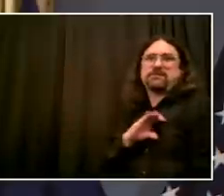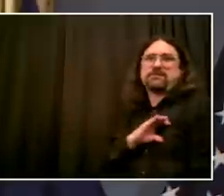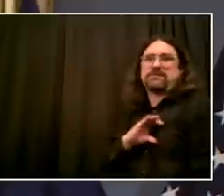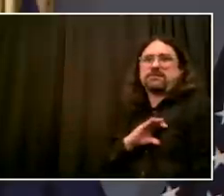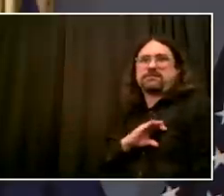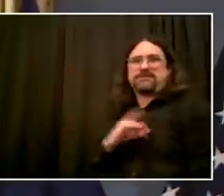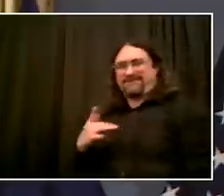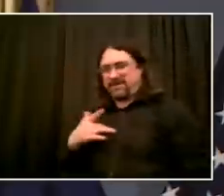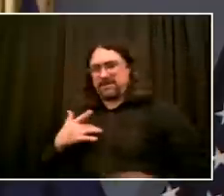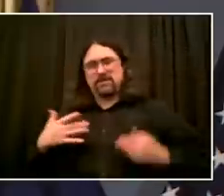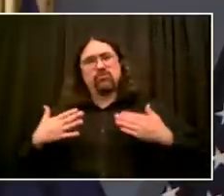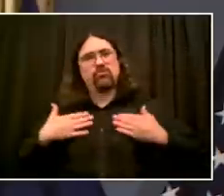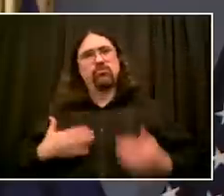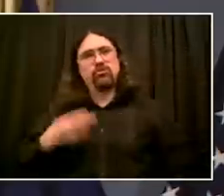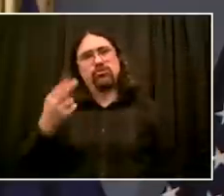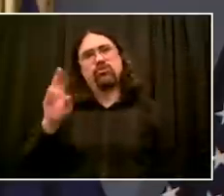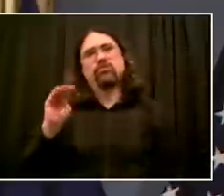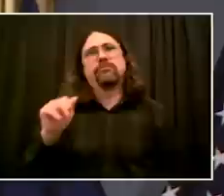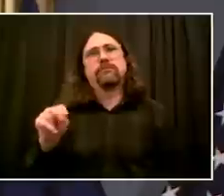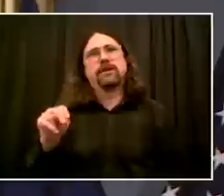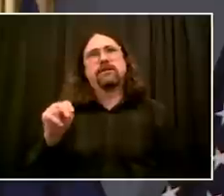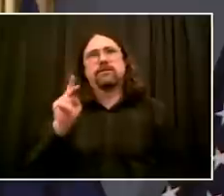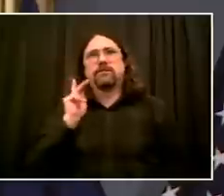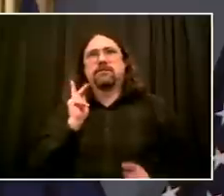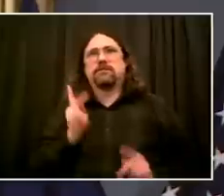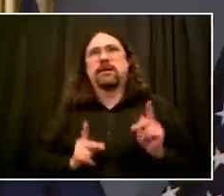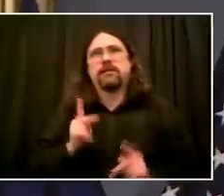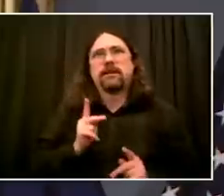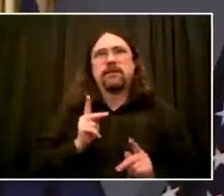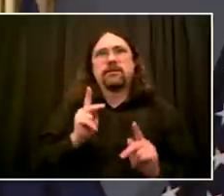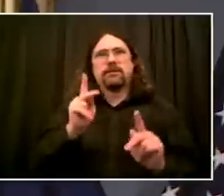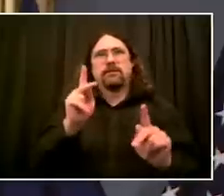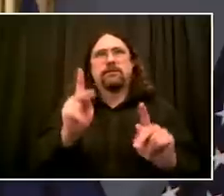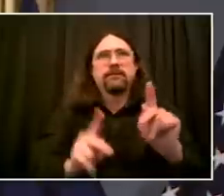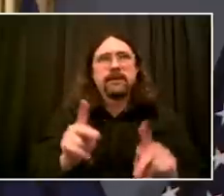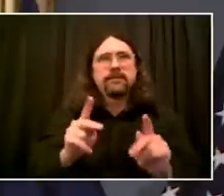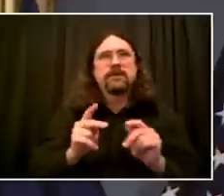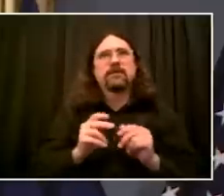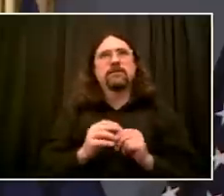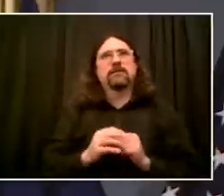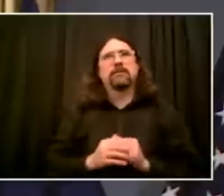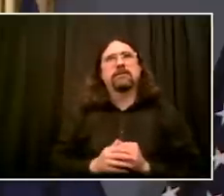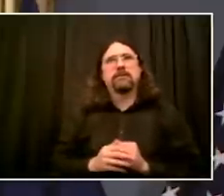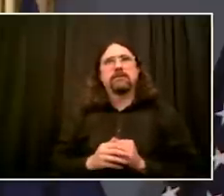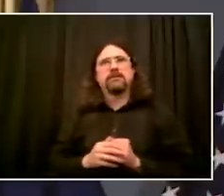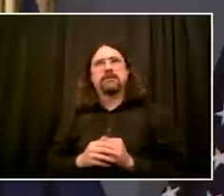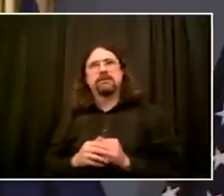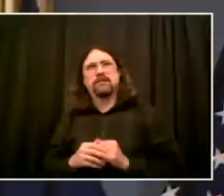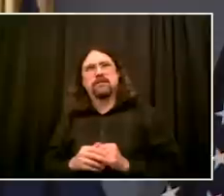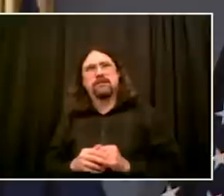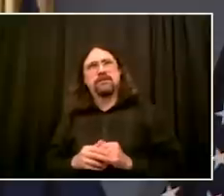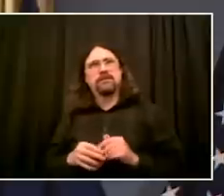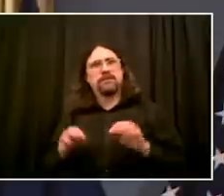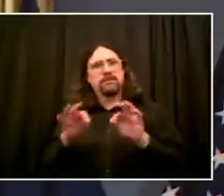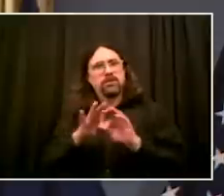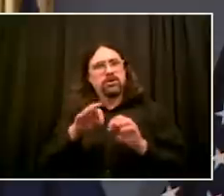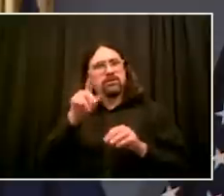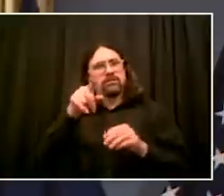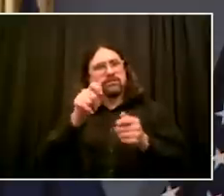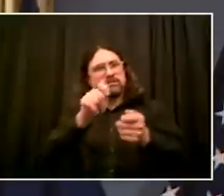obligation to change rules and laws and standards, but it also means we can't just do it